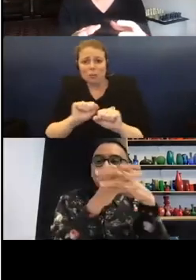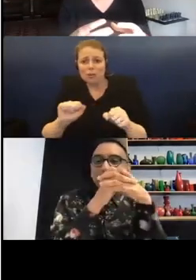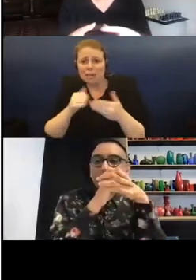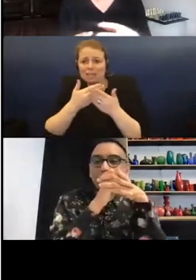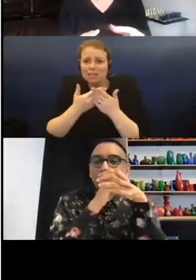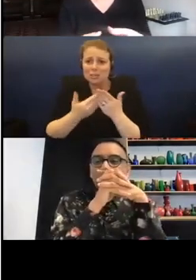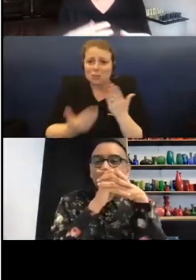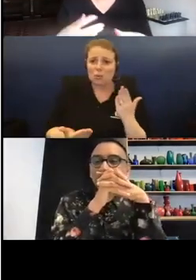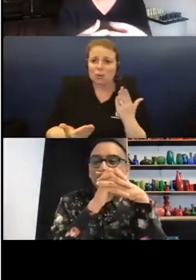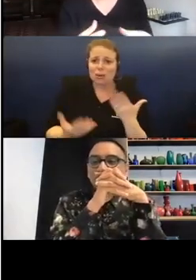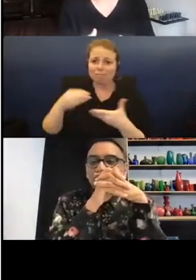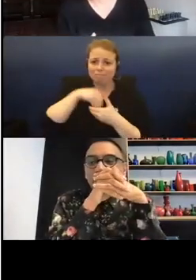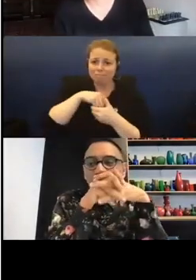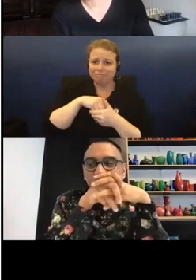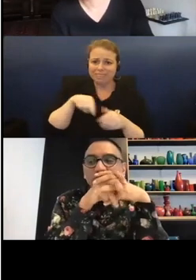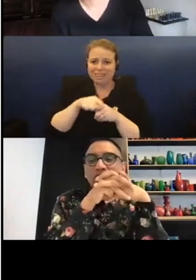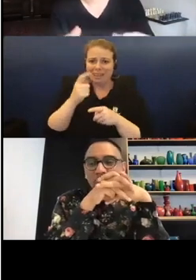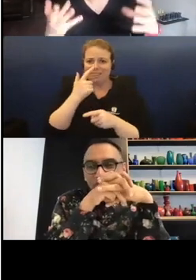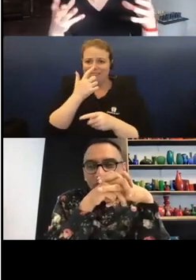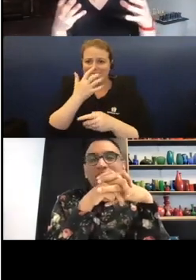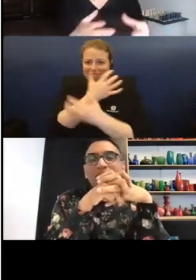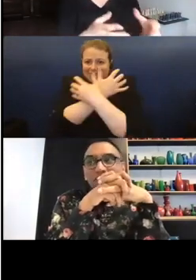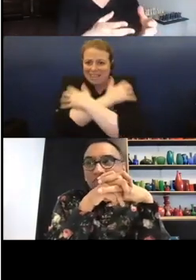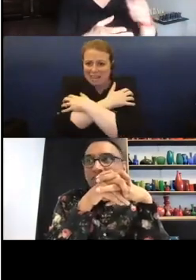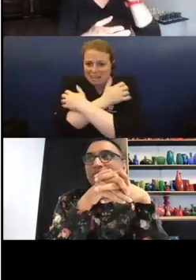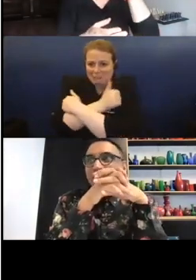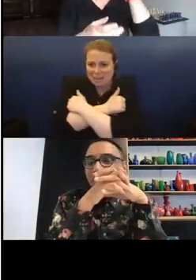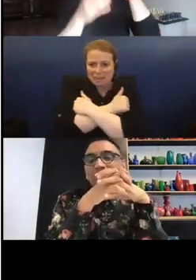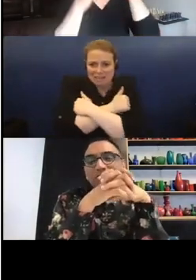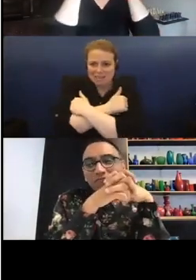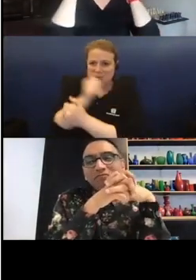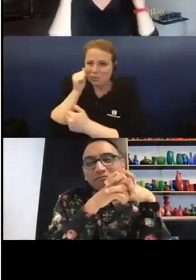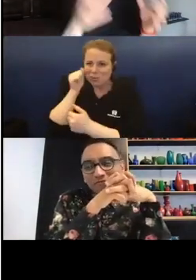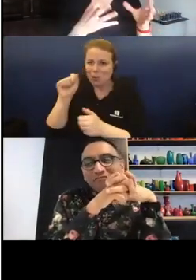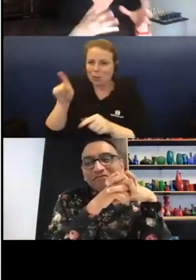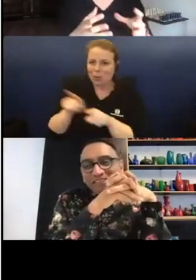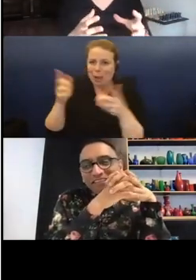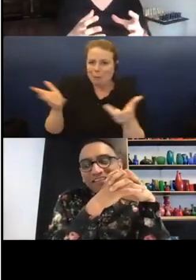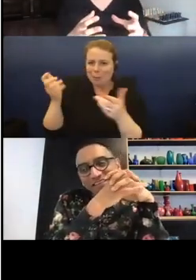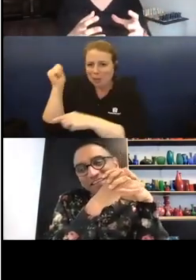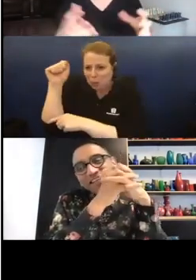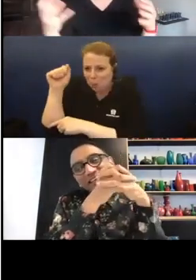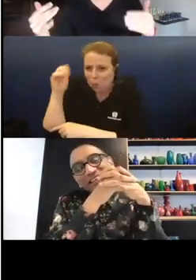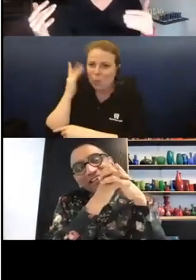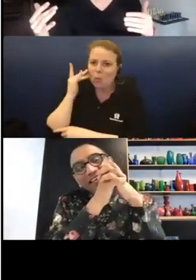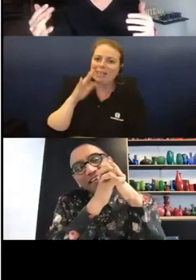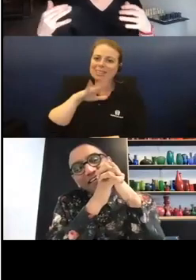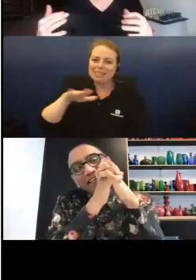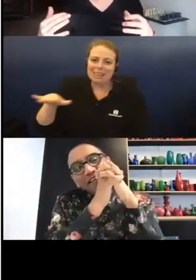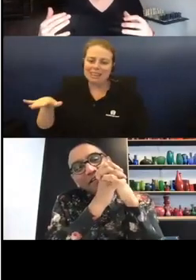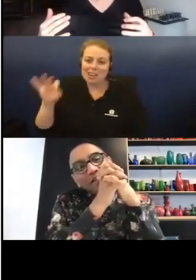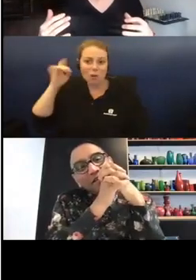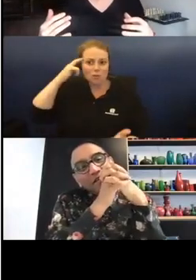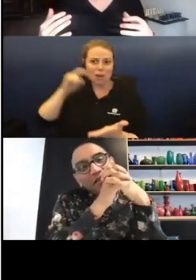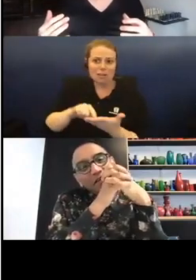They're sort of like my teddy bears, they're a way, you know, like the things that I played with in childhood, and I didn't recognize that until they were in my